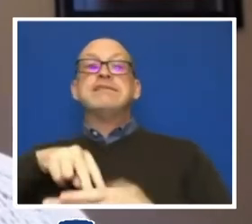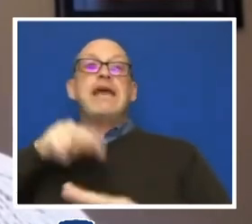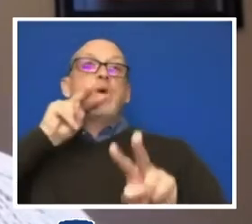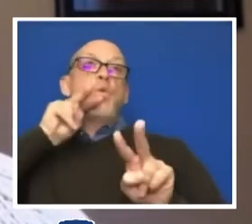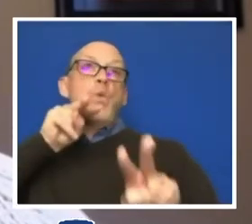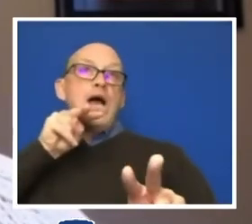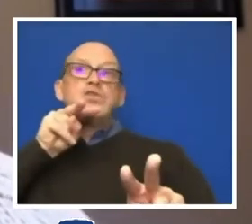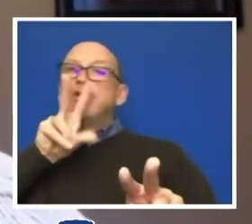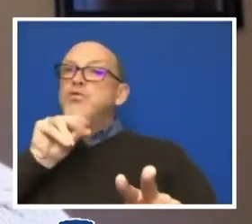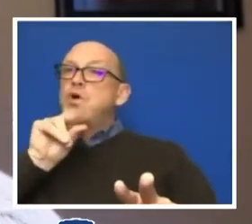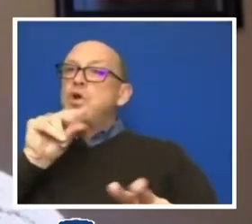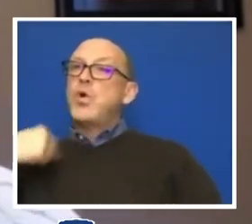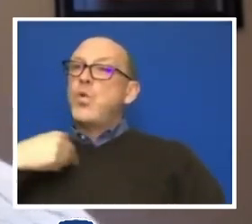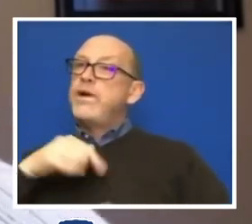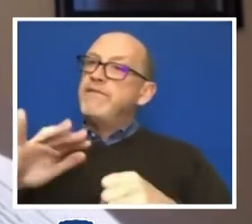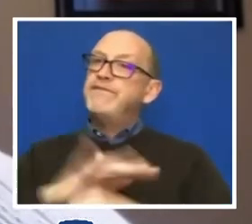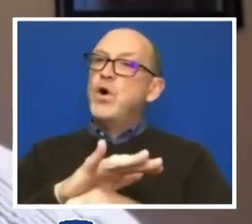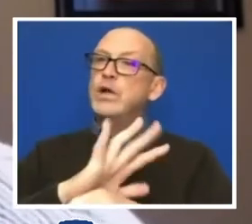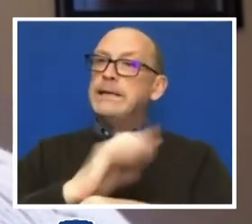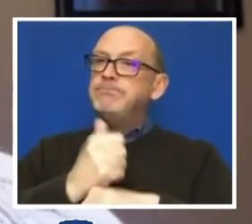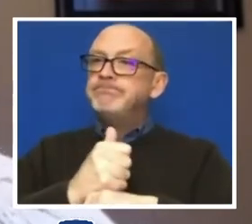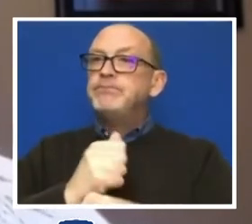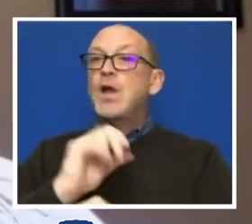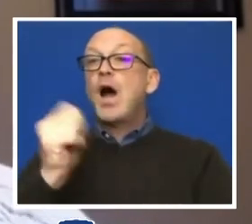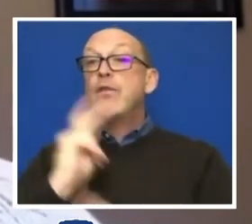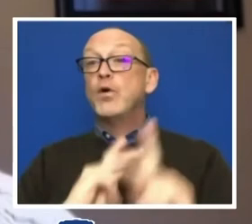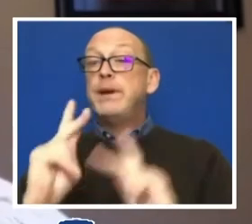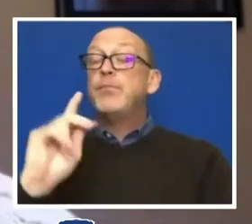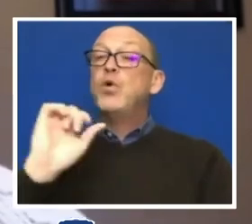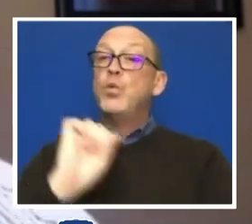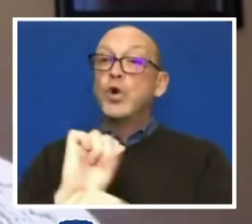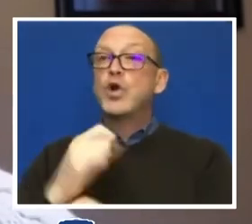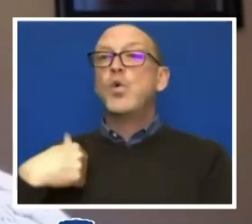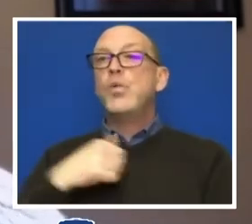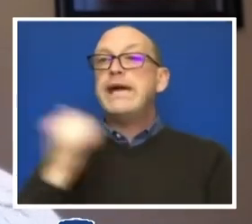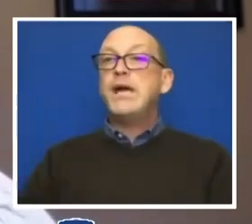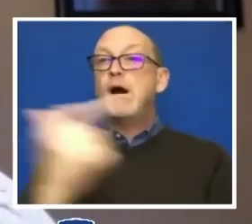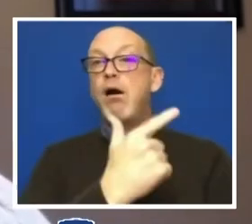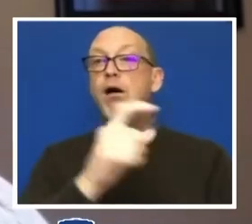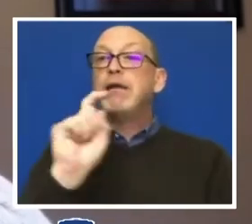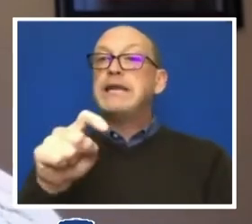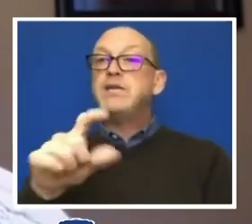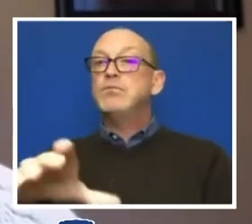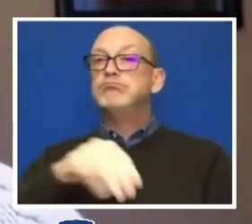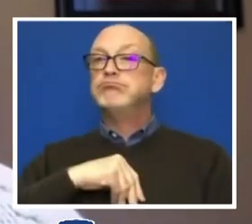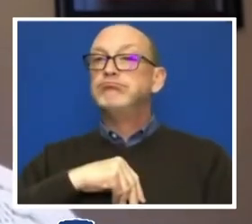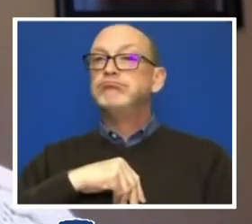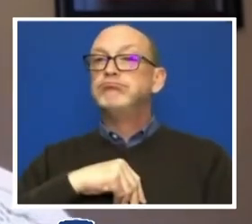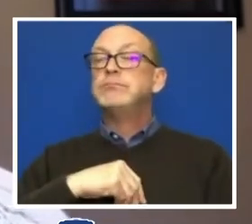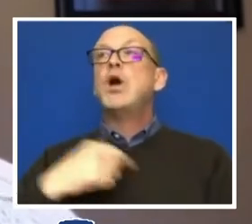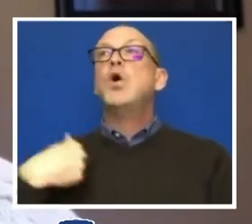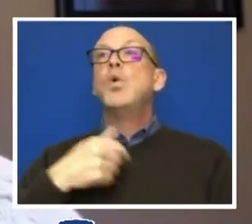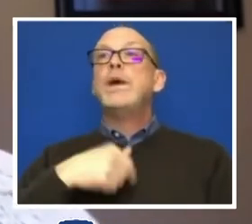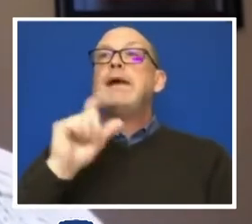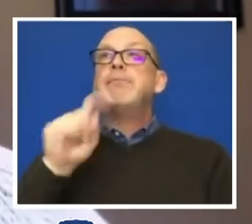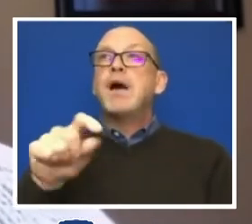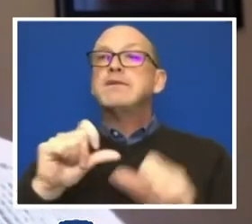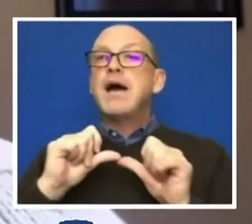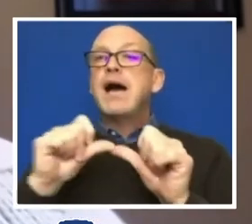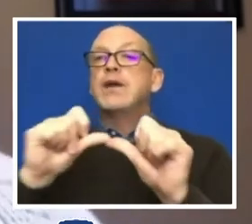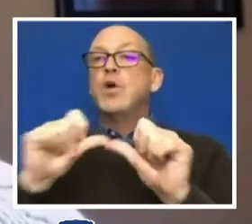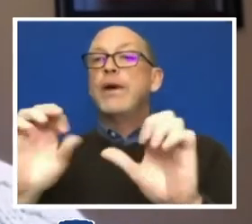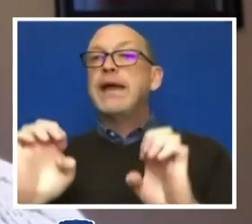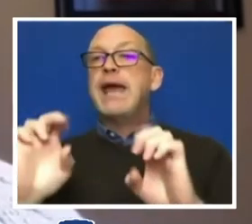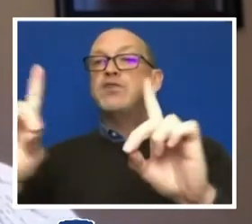we're fully formed and other people need to work. We all have to embrace the fact that we have to be an ongoing education as educators